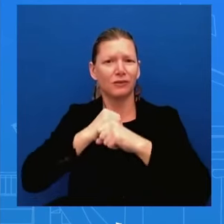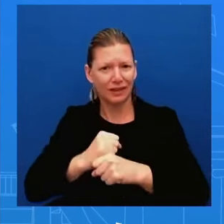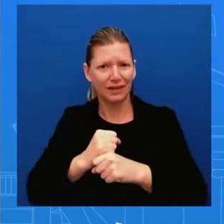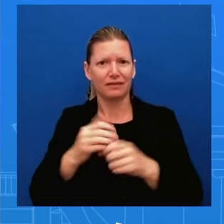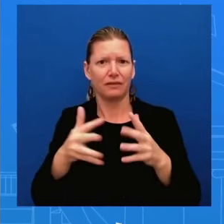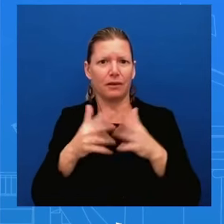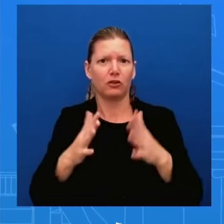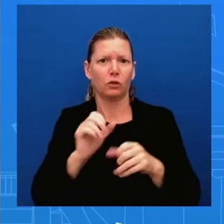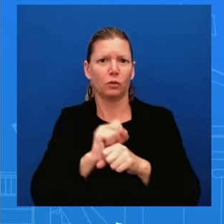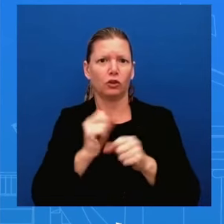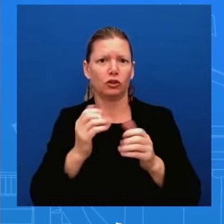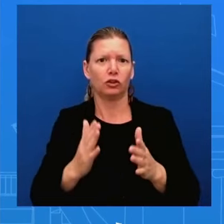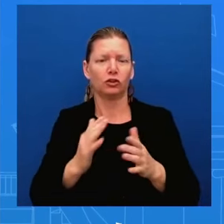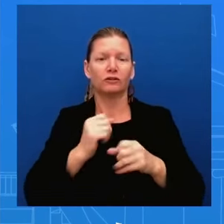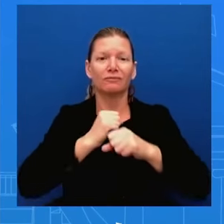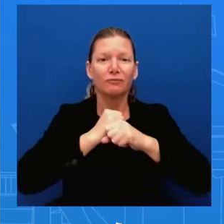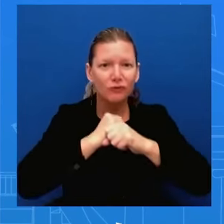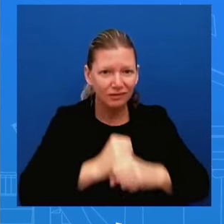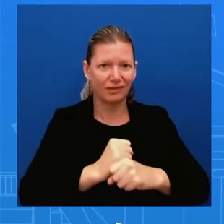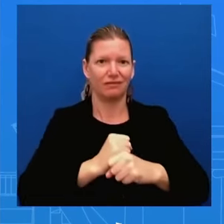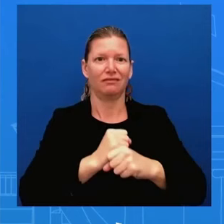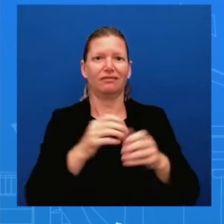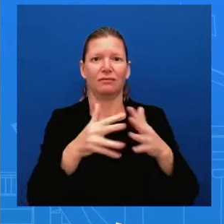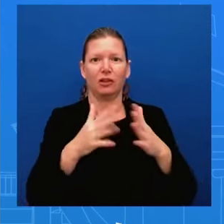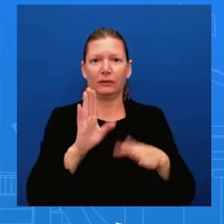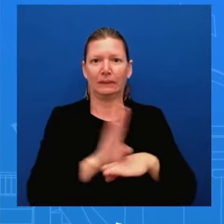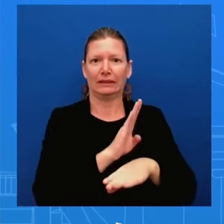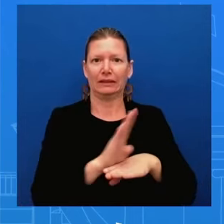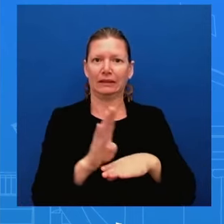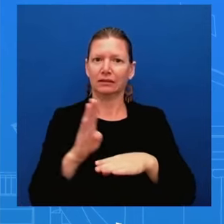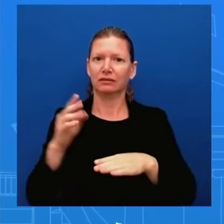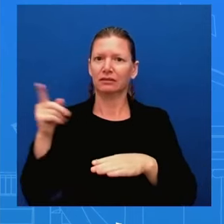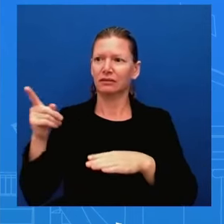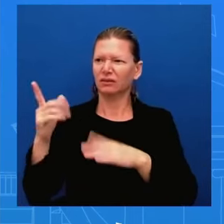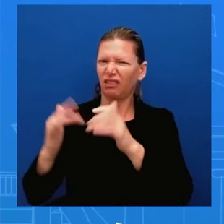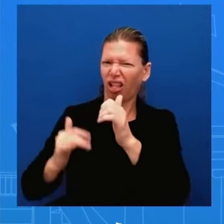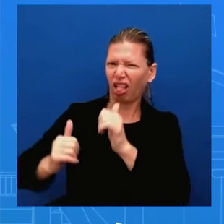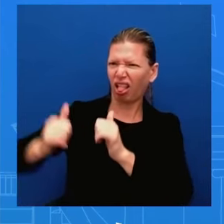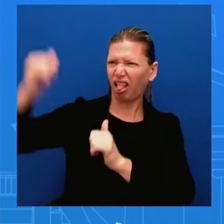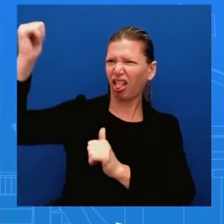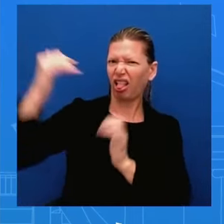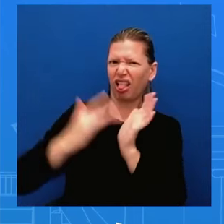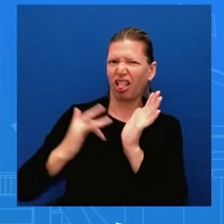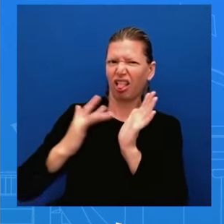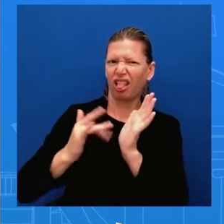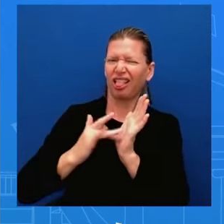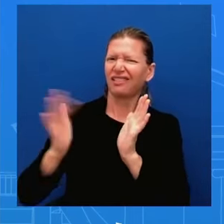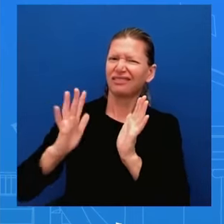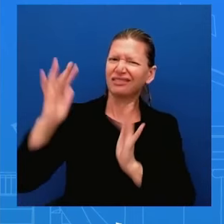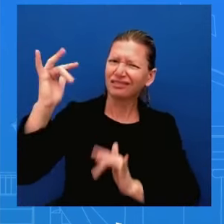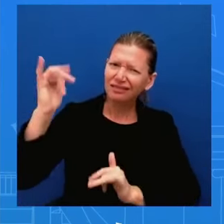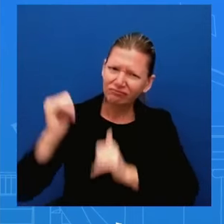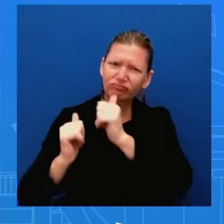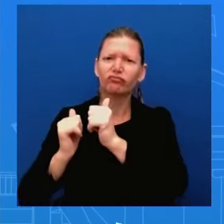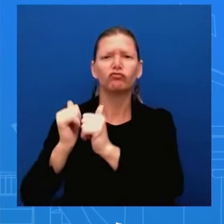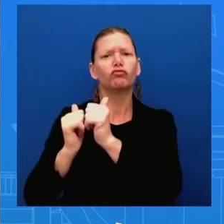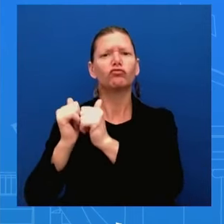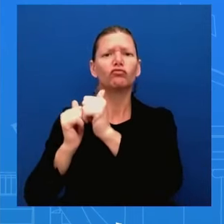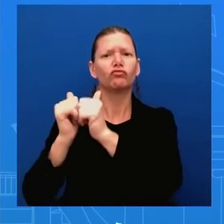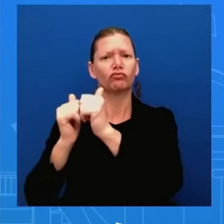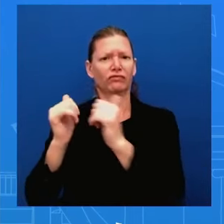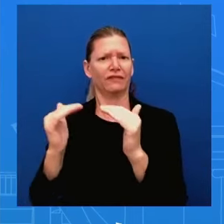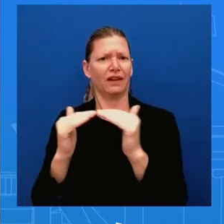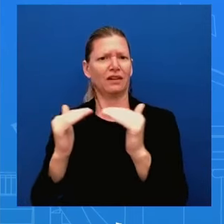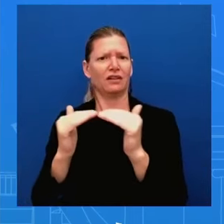so that we can compete and we believe that with with a fair uh um scenario here that we can outcompete